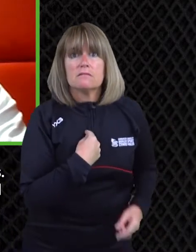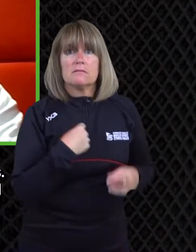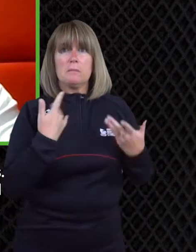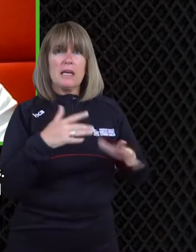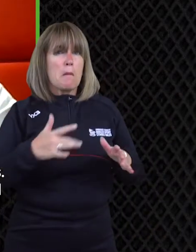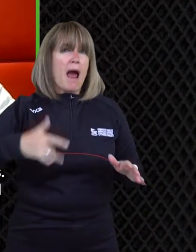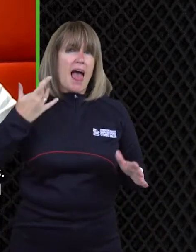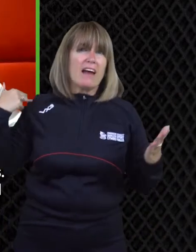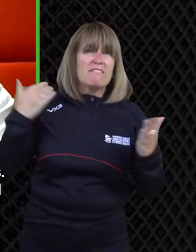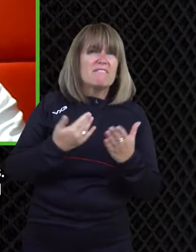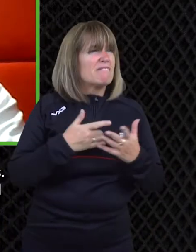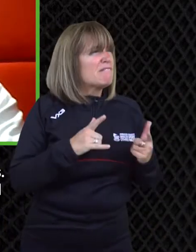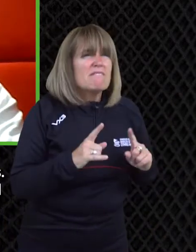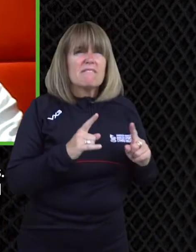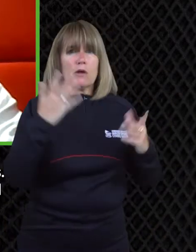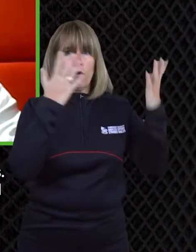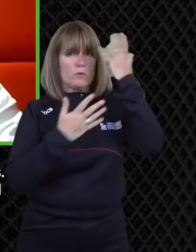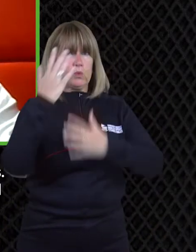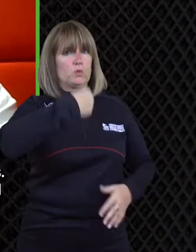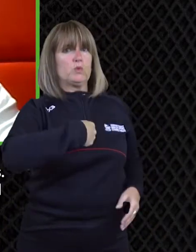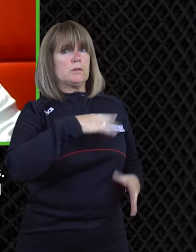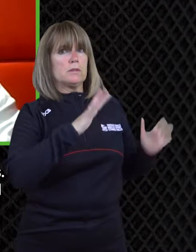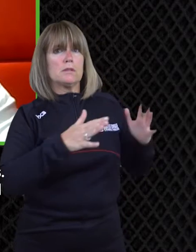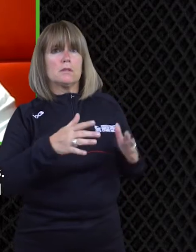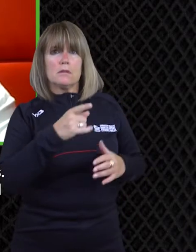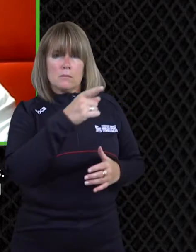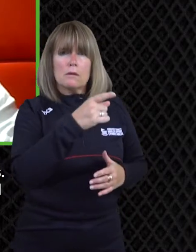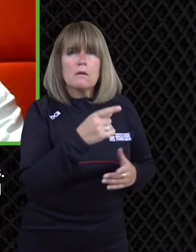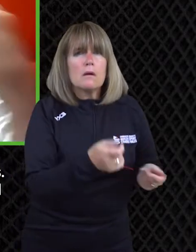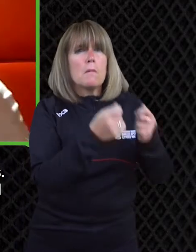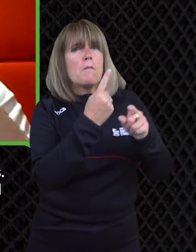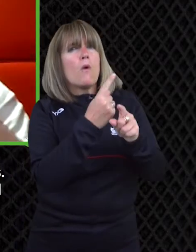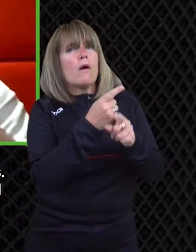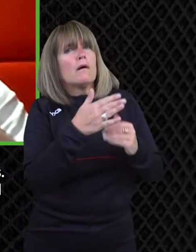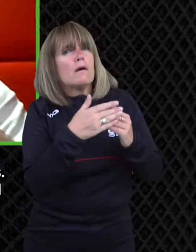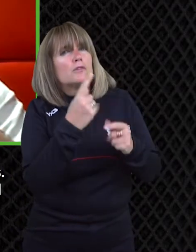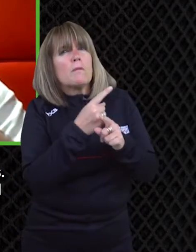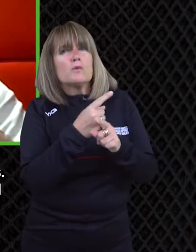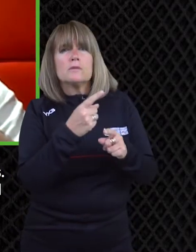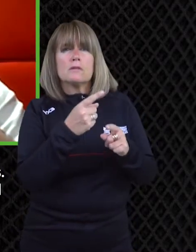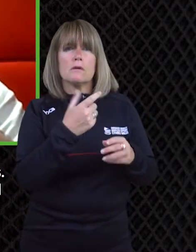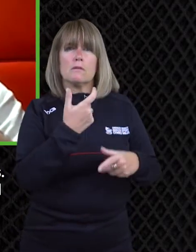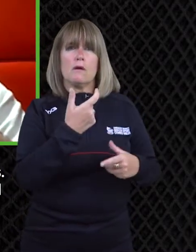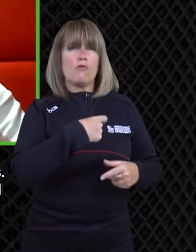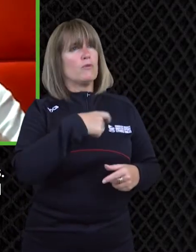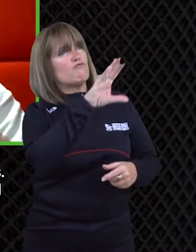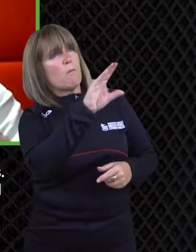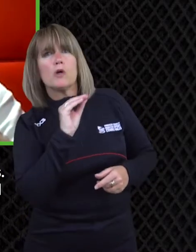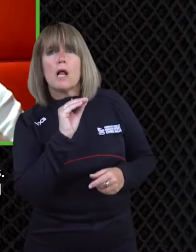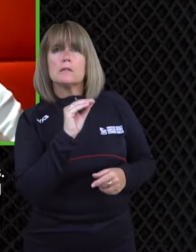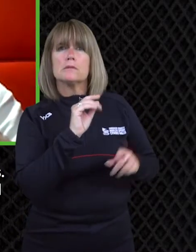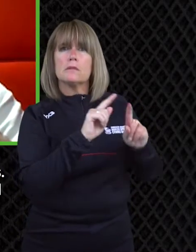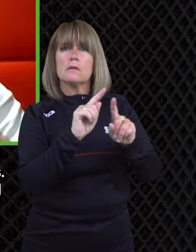but um you mentioned a little bit there about almost creating role models you mentioned adi adapt 10